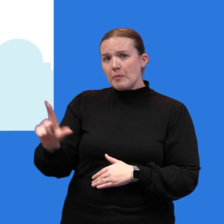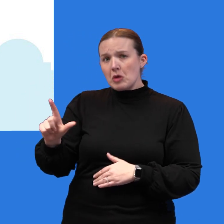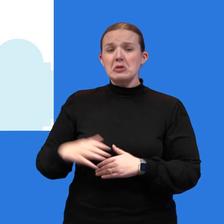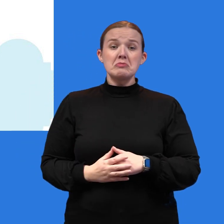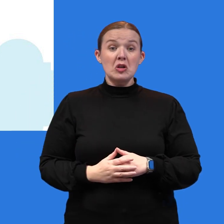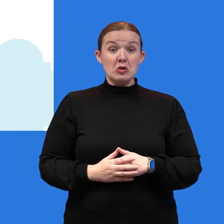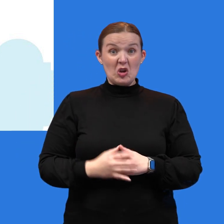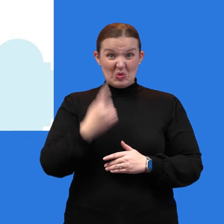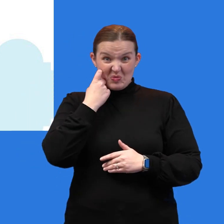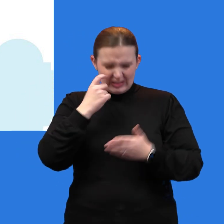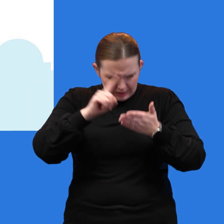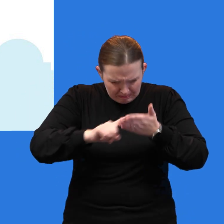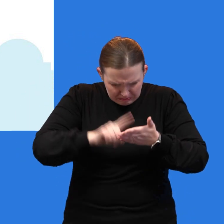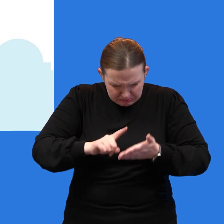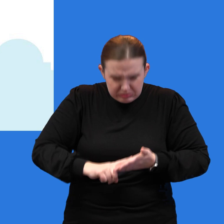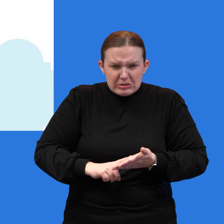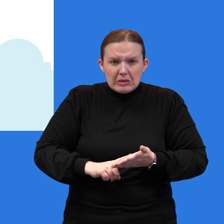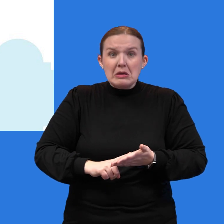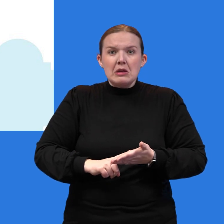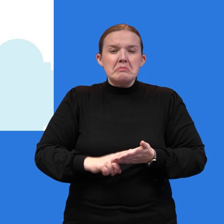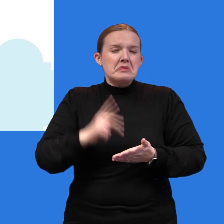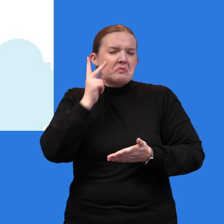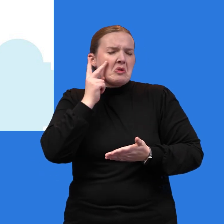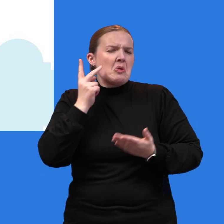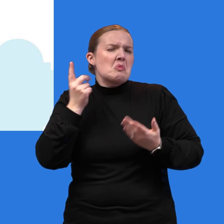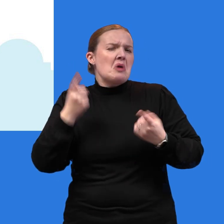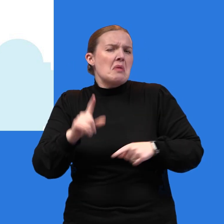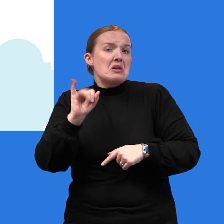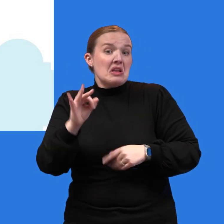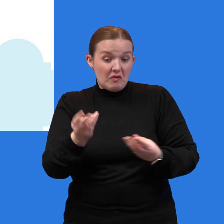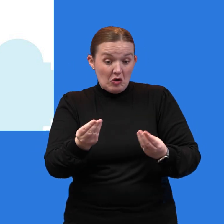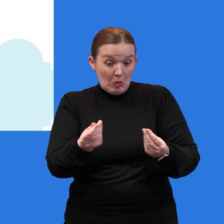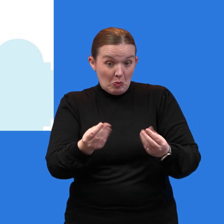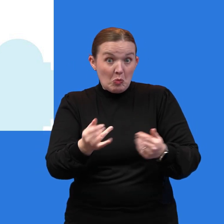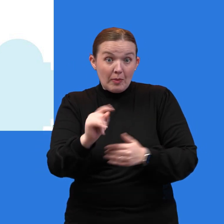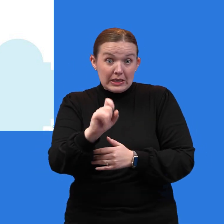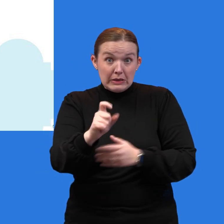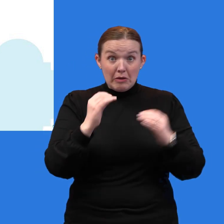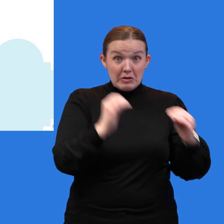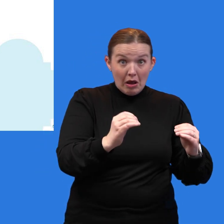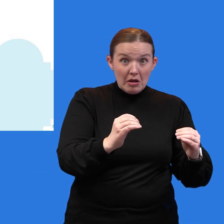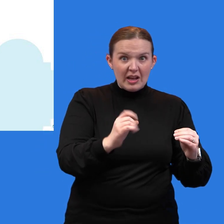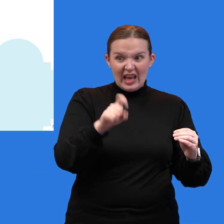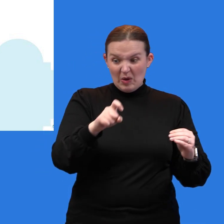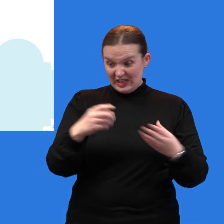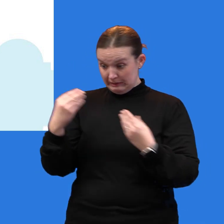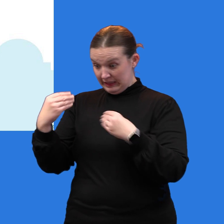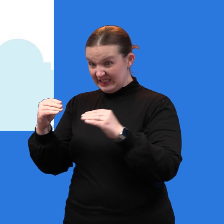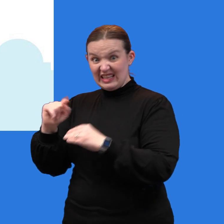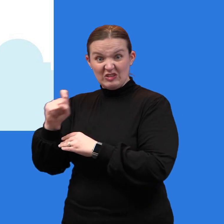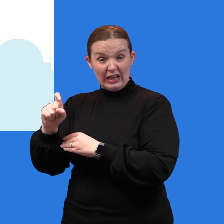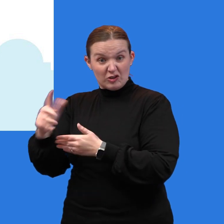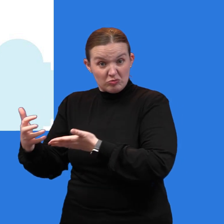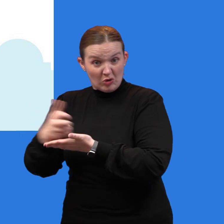was done to determine what would happen if there weren't property taxes in Texas and the revenue needed to be raised through